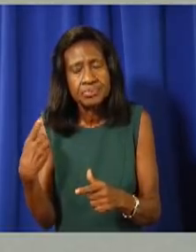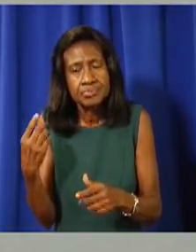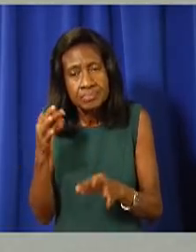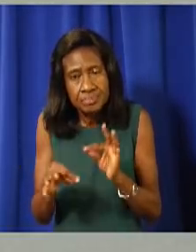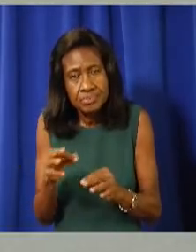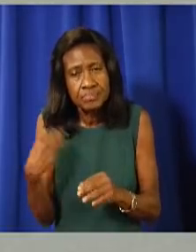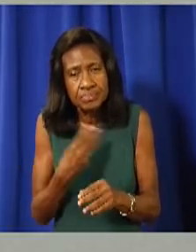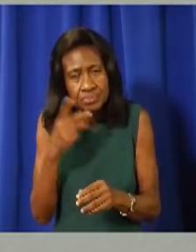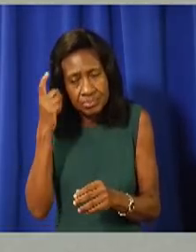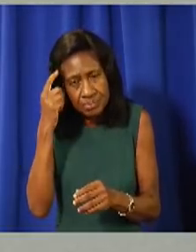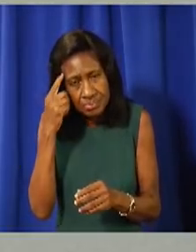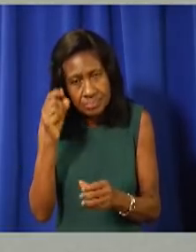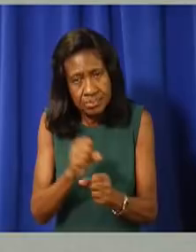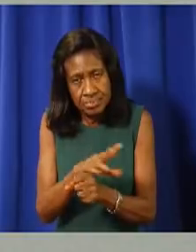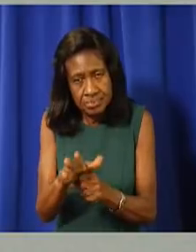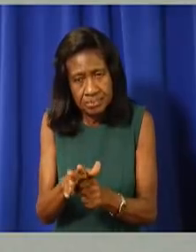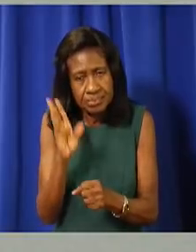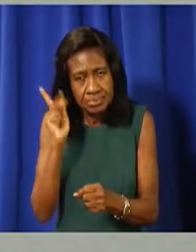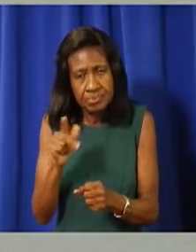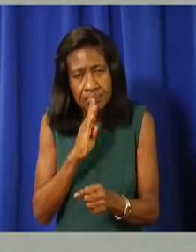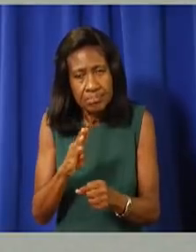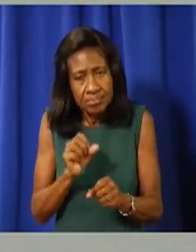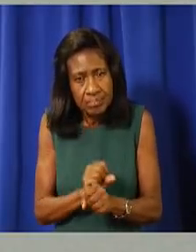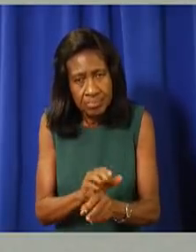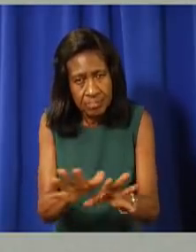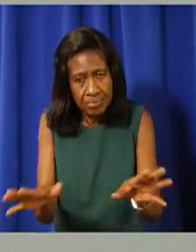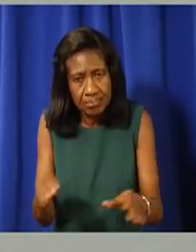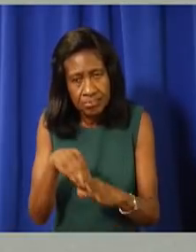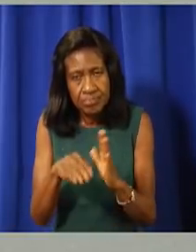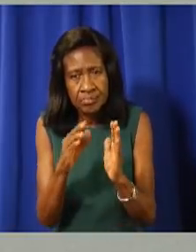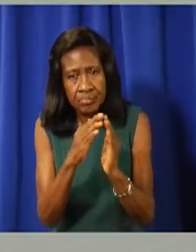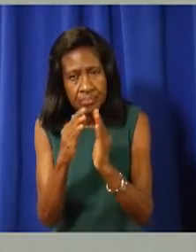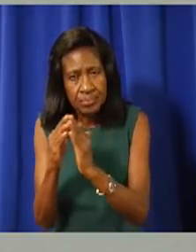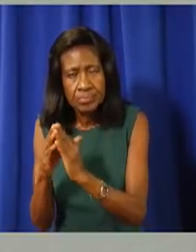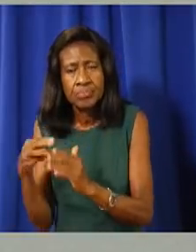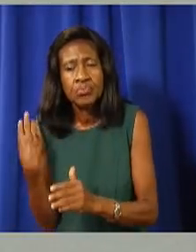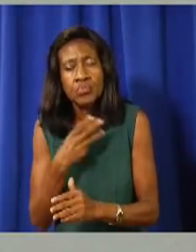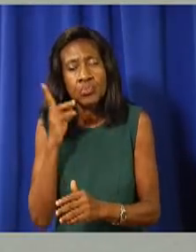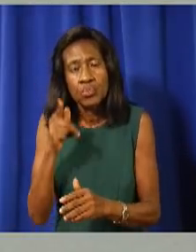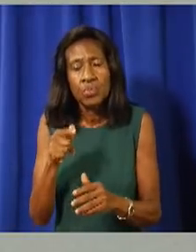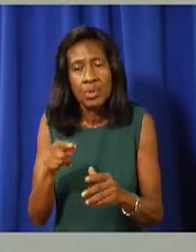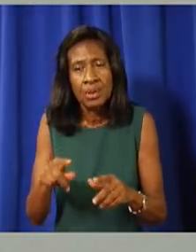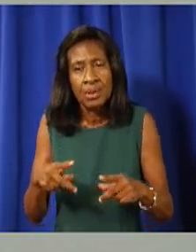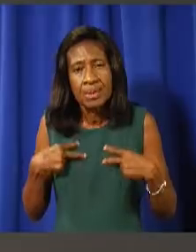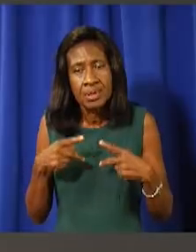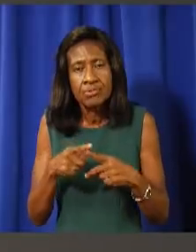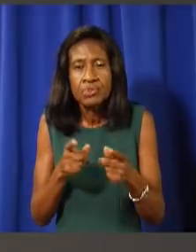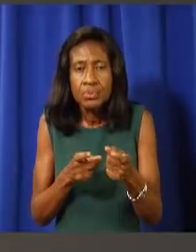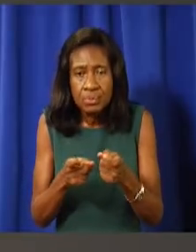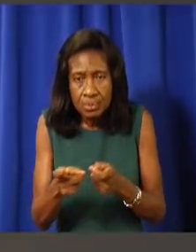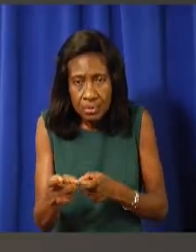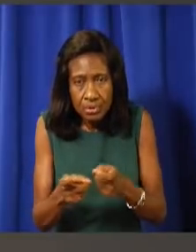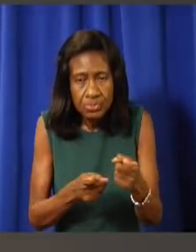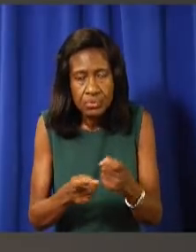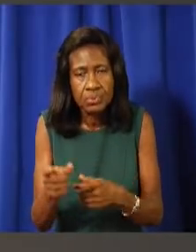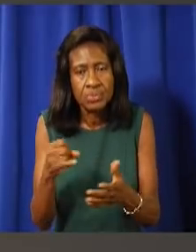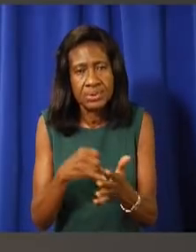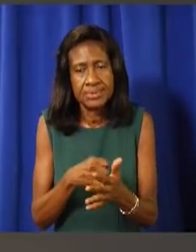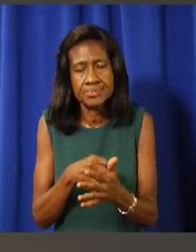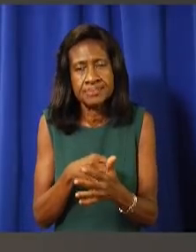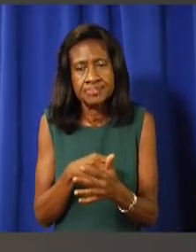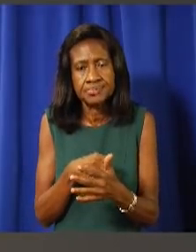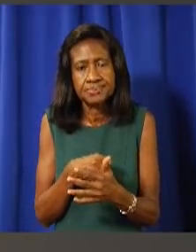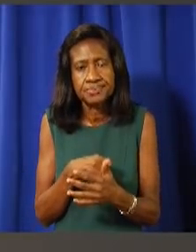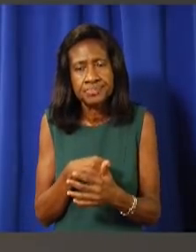our community. And we'll have to, have to learn to live with it and manage it. Thank you. In the